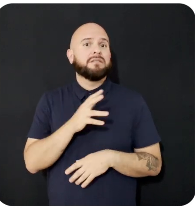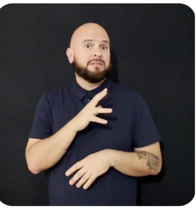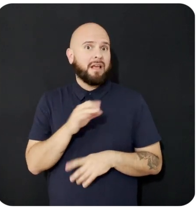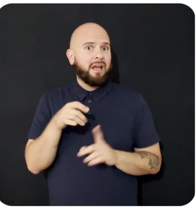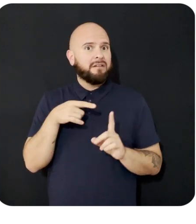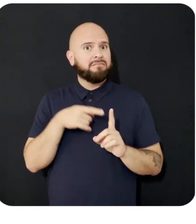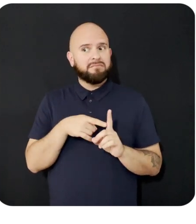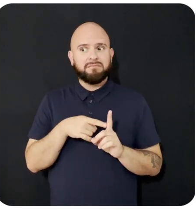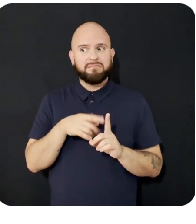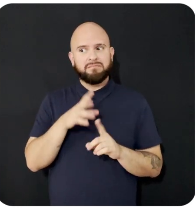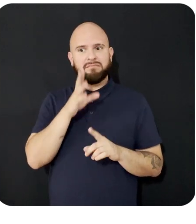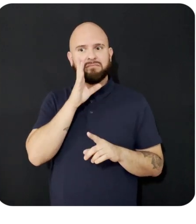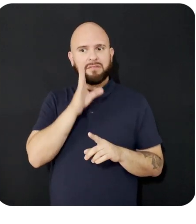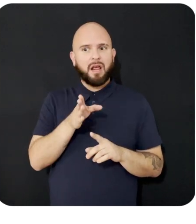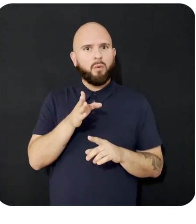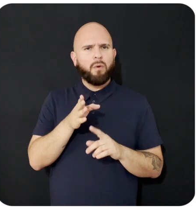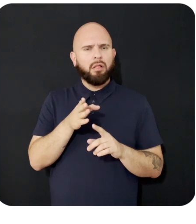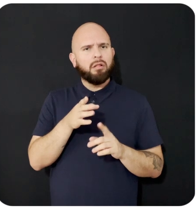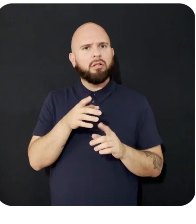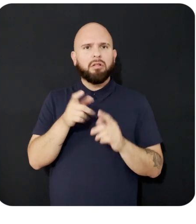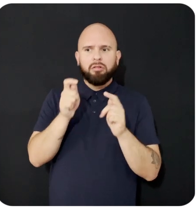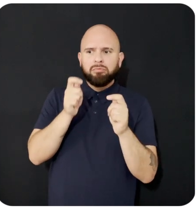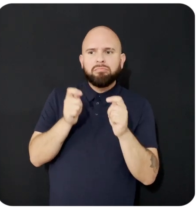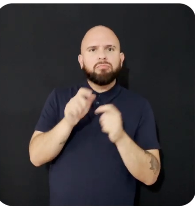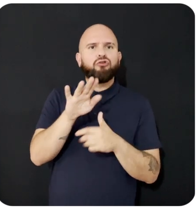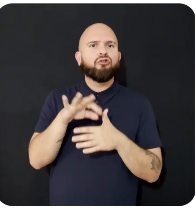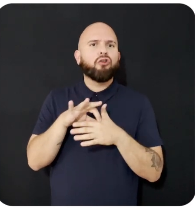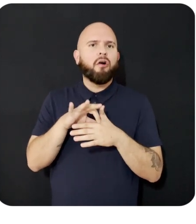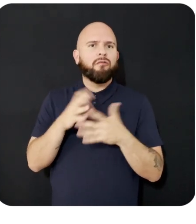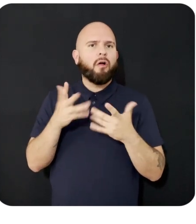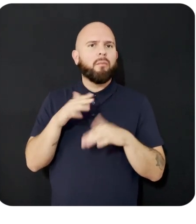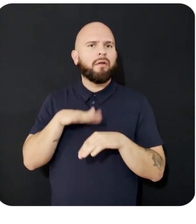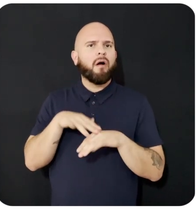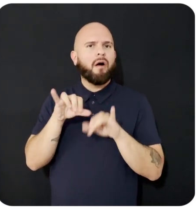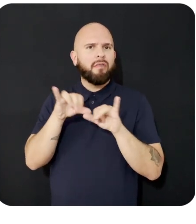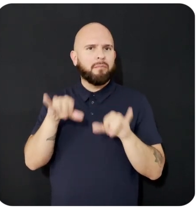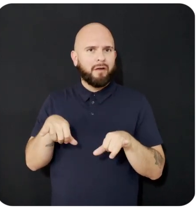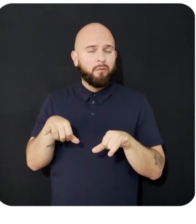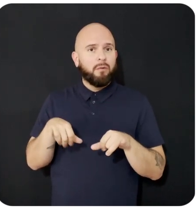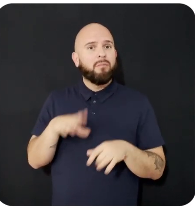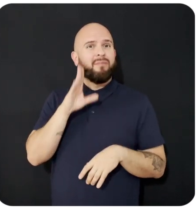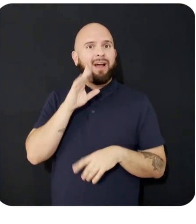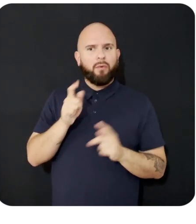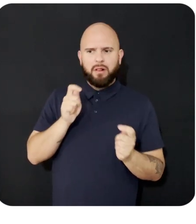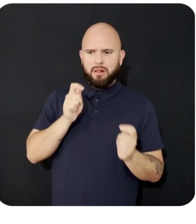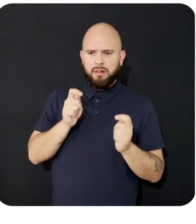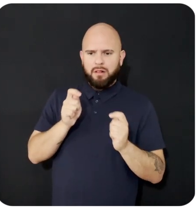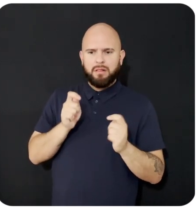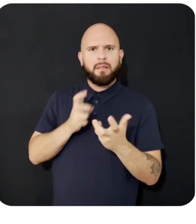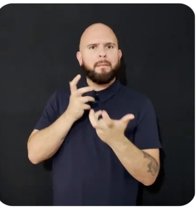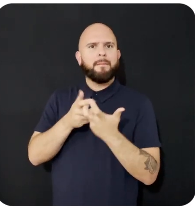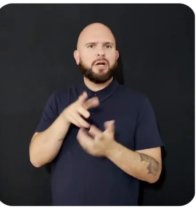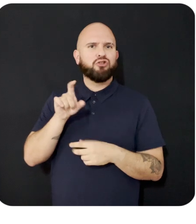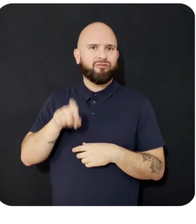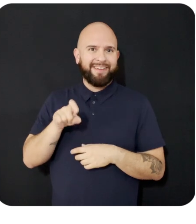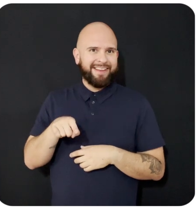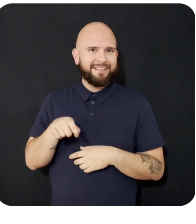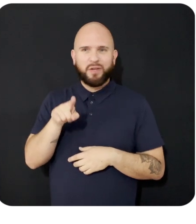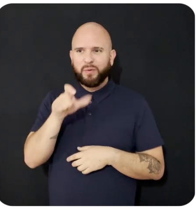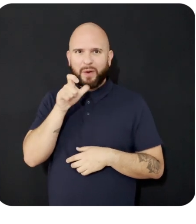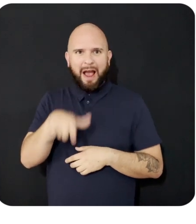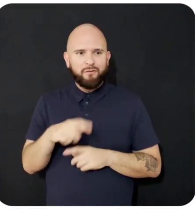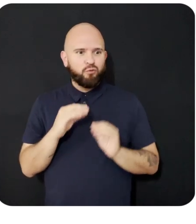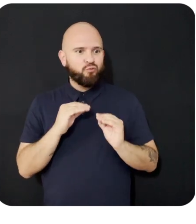their existing content on the platform, tailoring it according to their needs without any need to retrain our